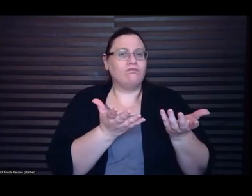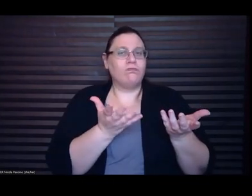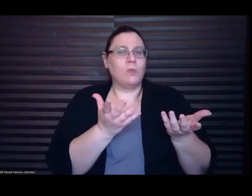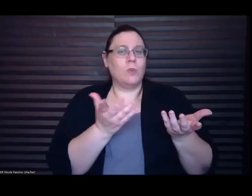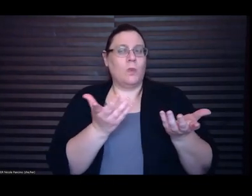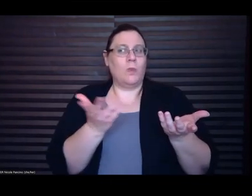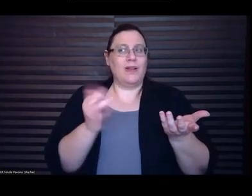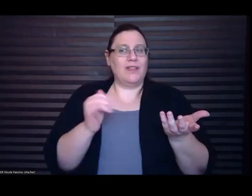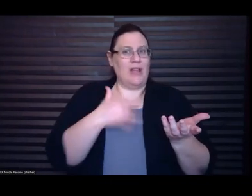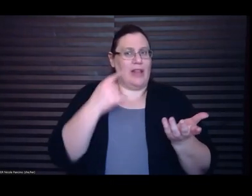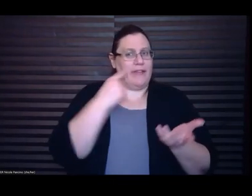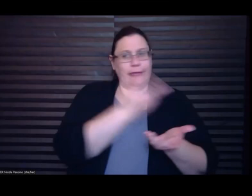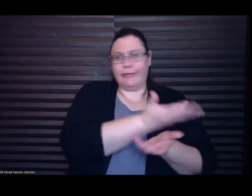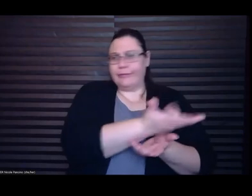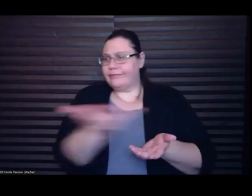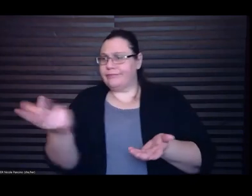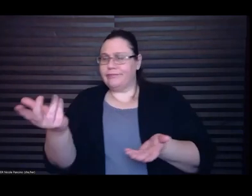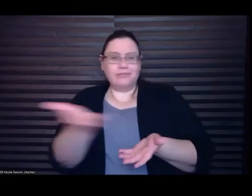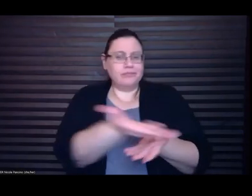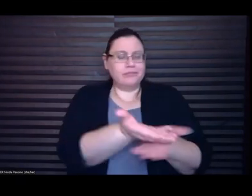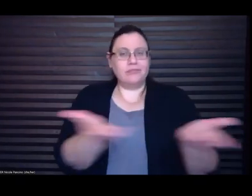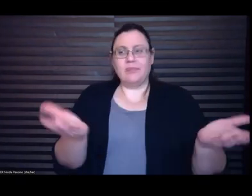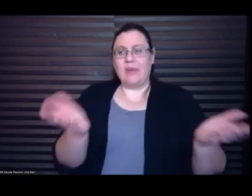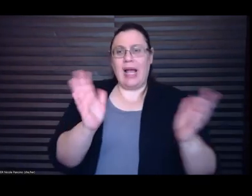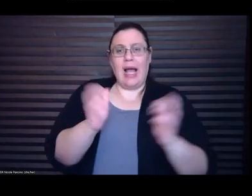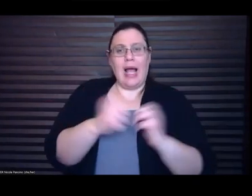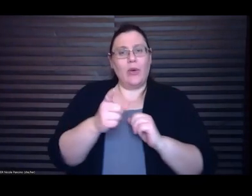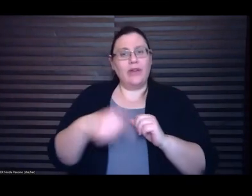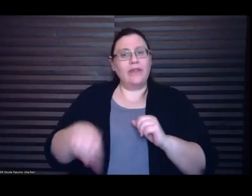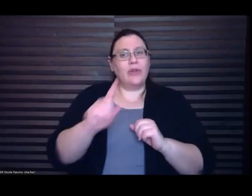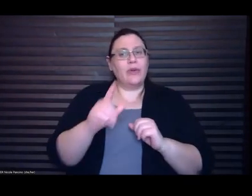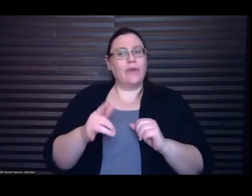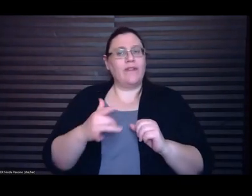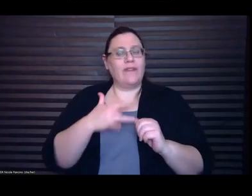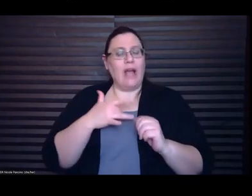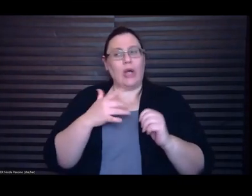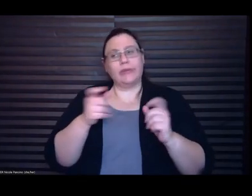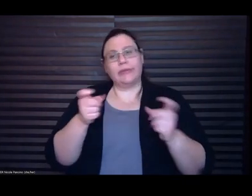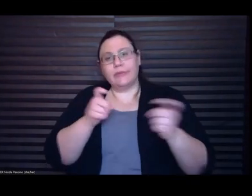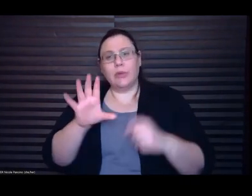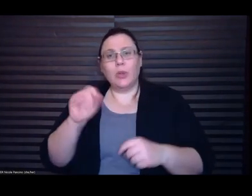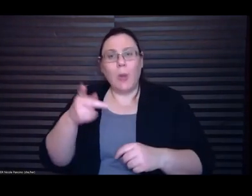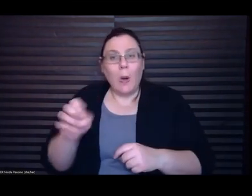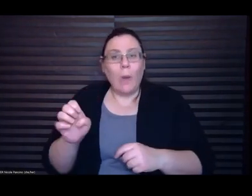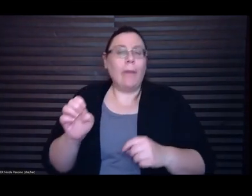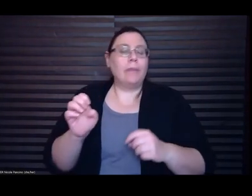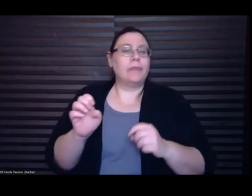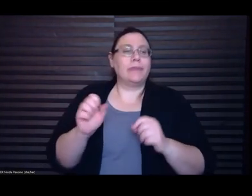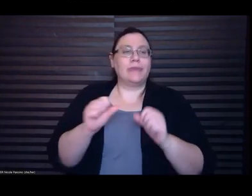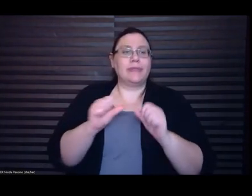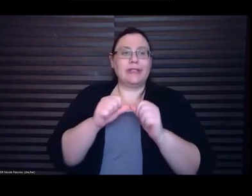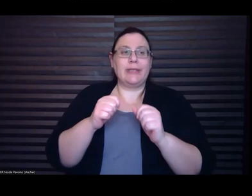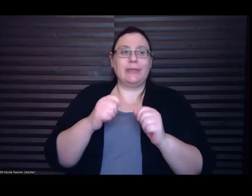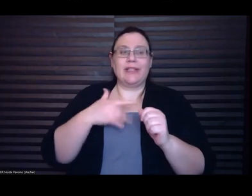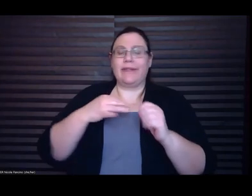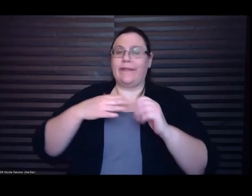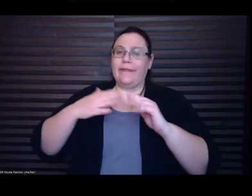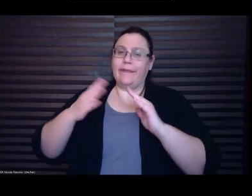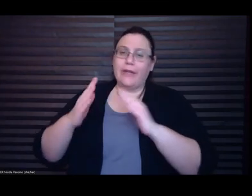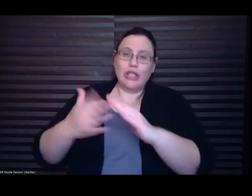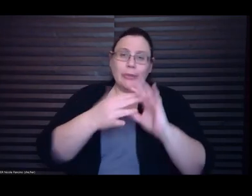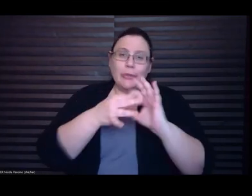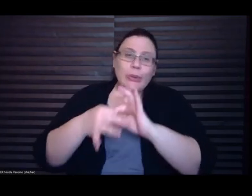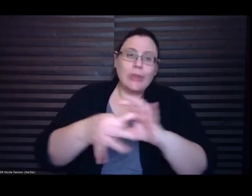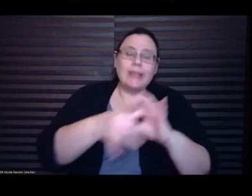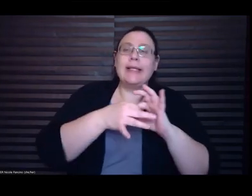to to cope and to keep a sense of community and and how does it how does it affect your